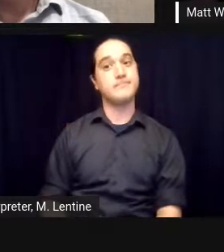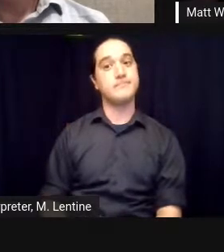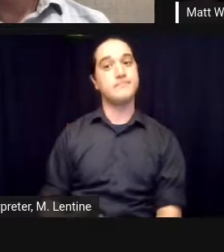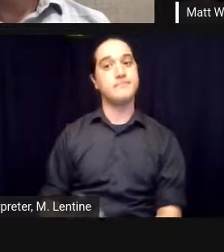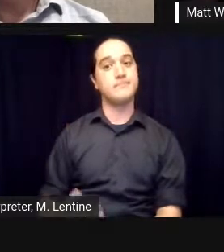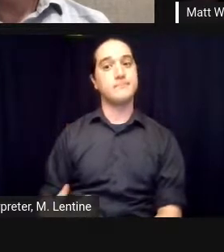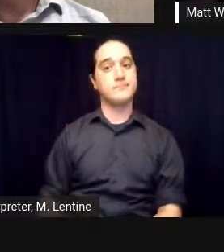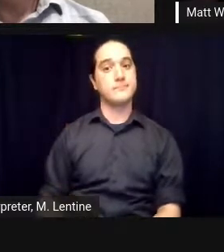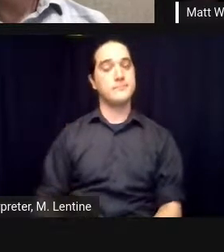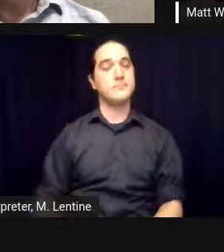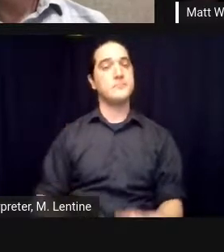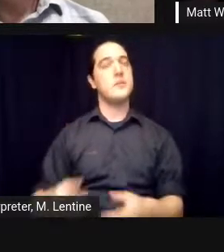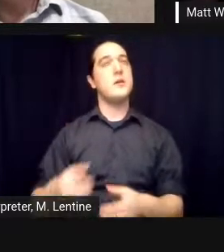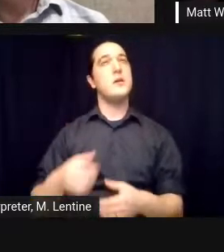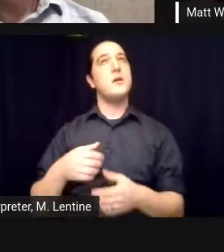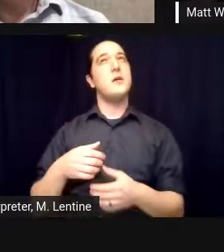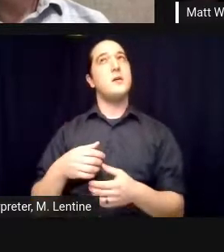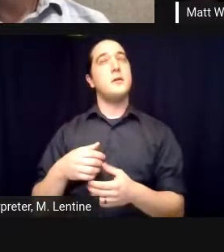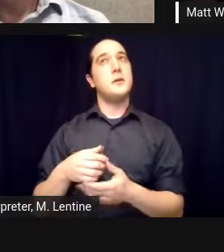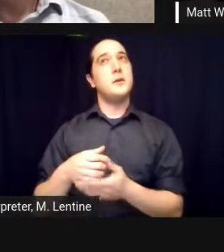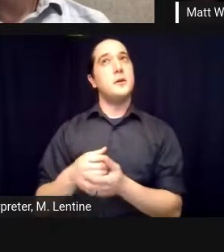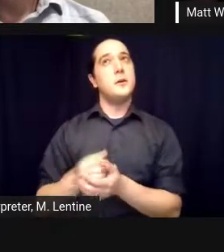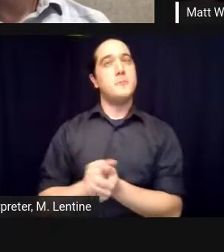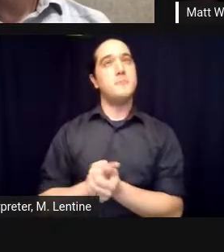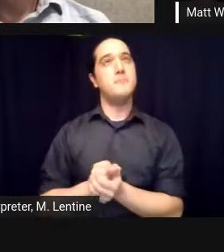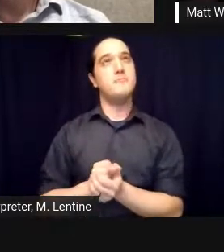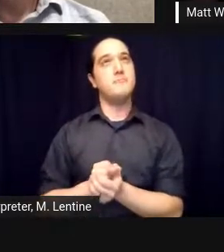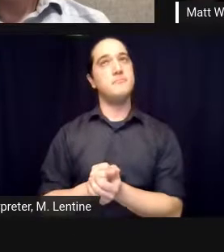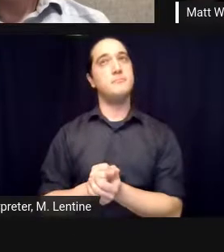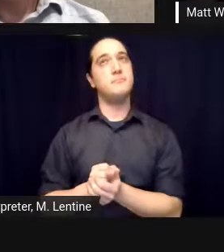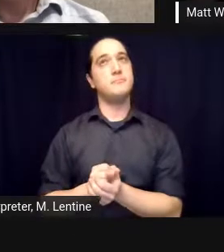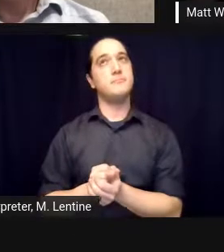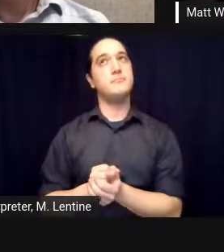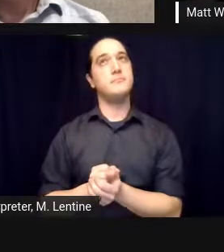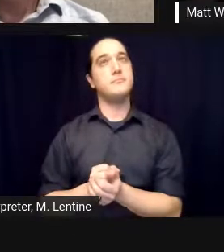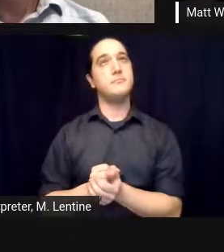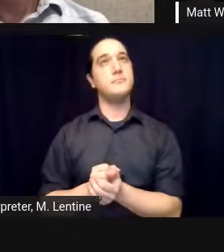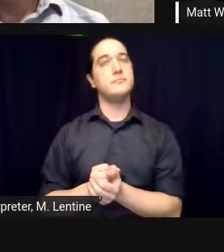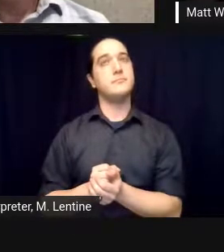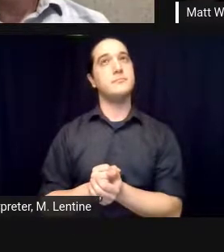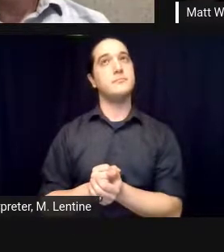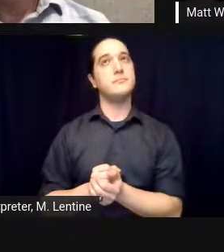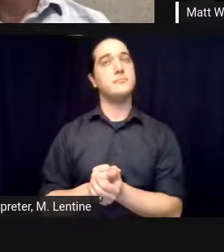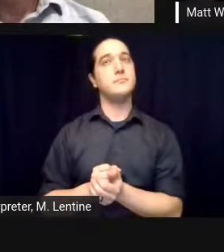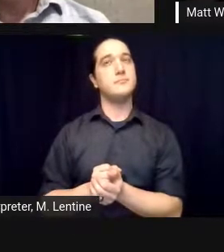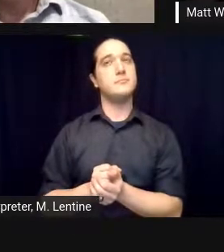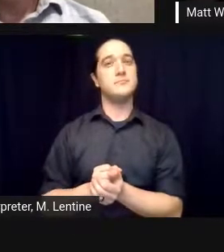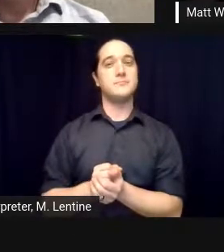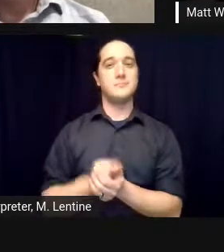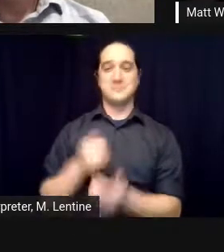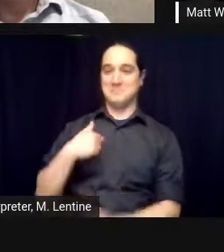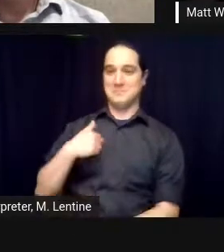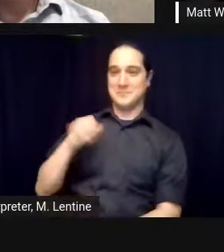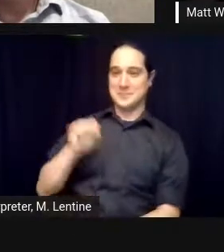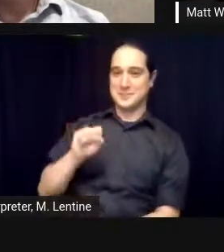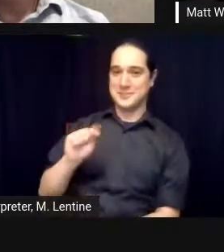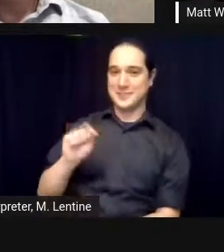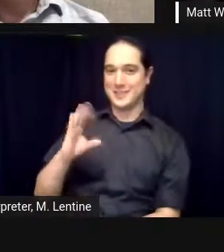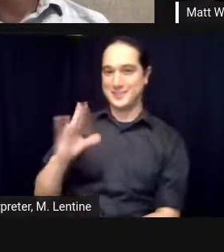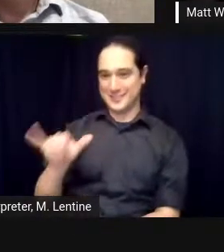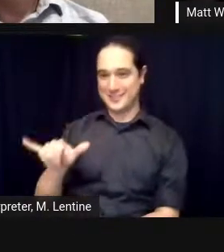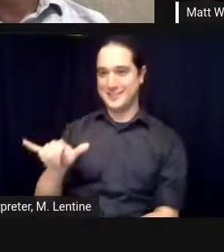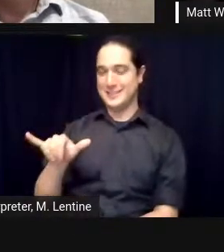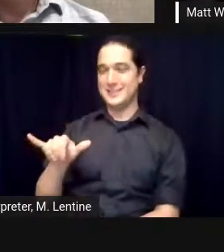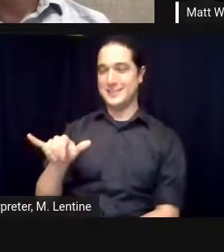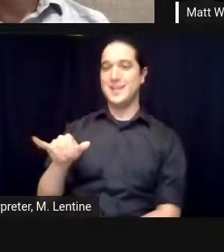audience react to it and be able to participate in that so i know that that was a very moving moving experience for me and and seeing him be